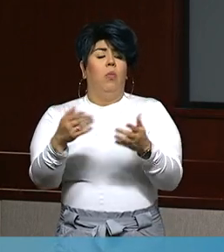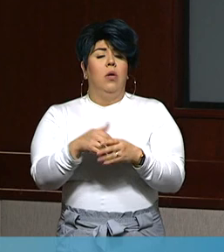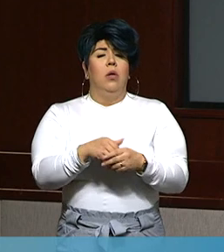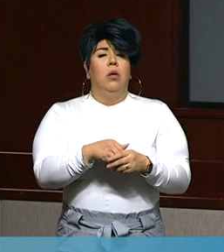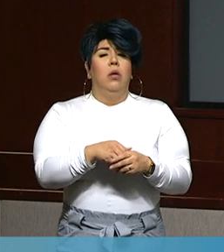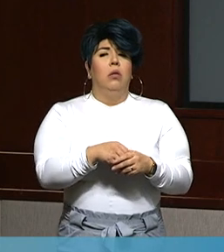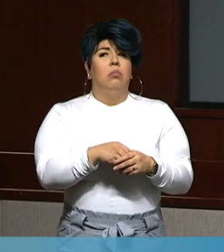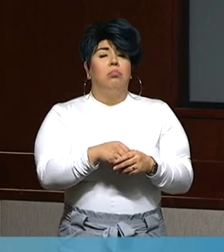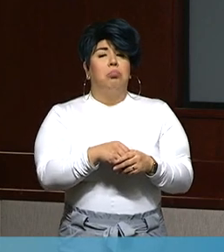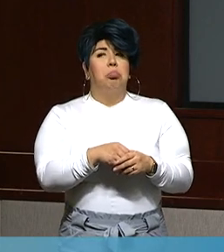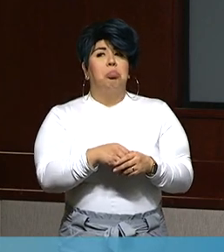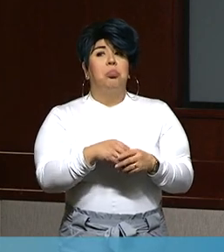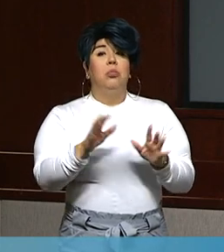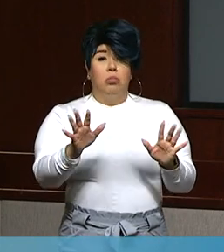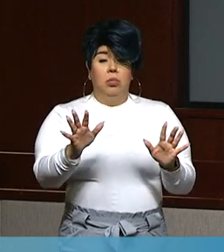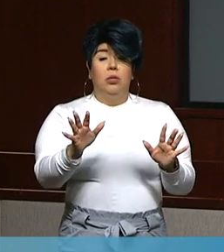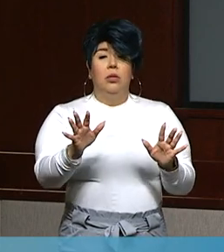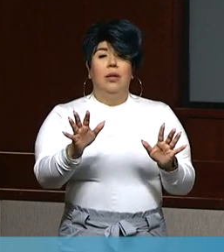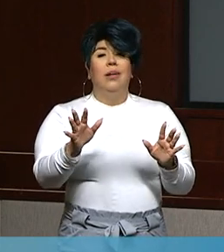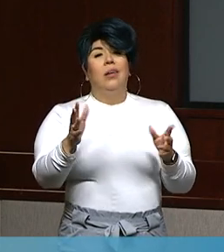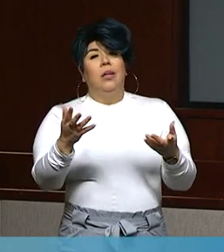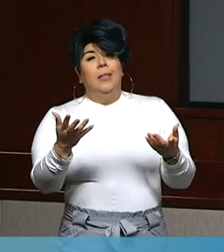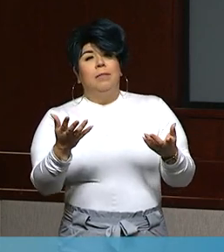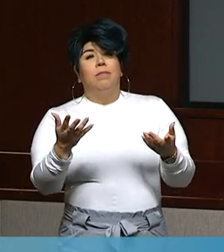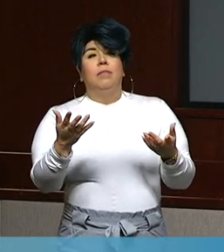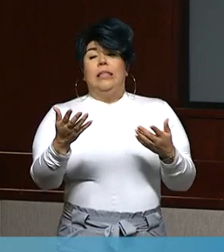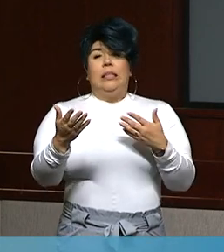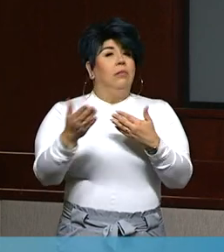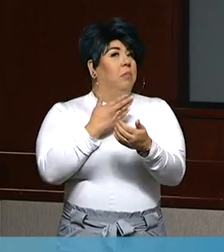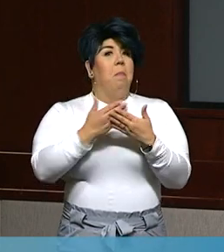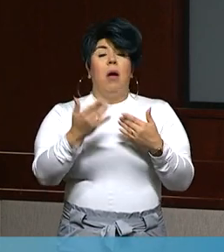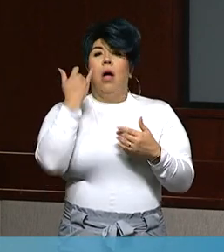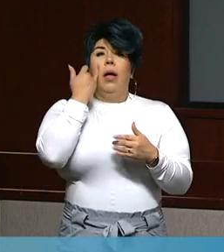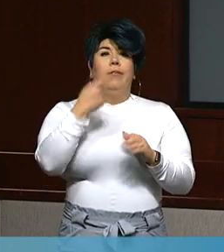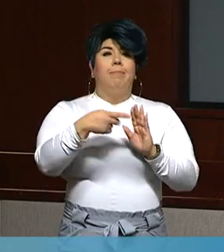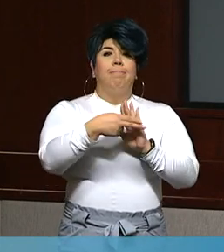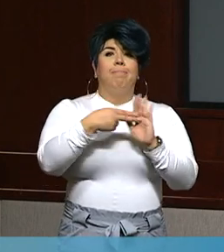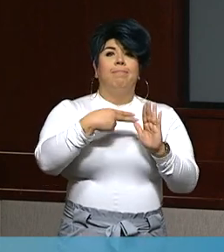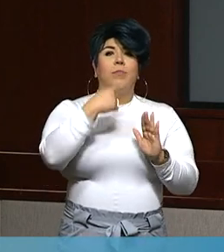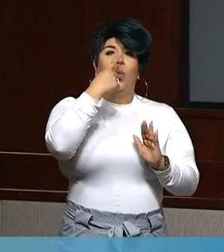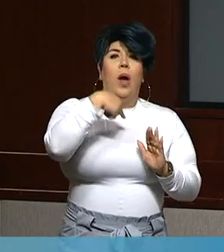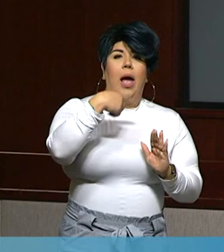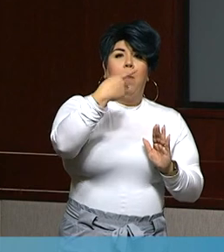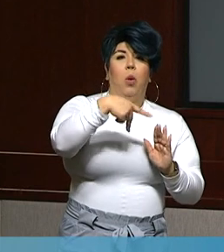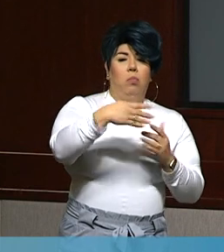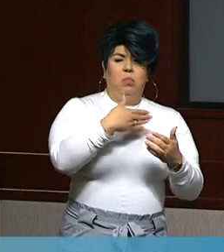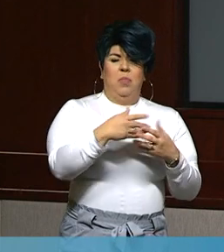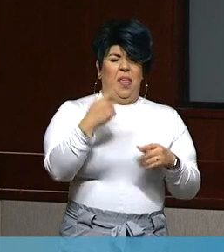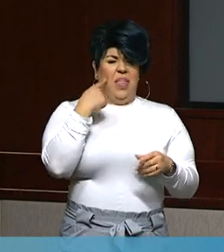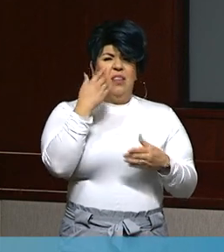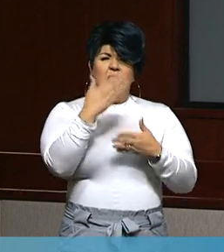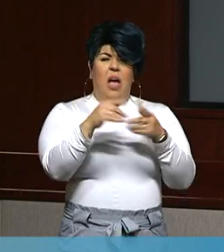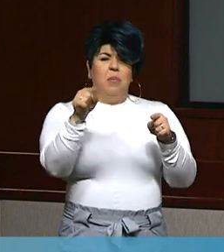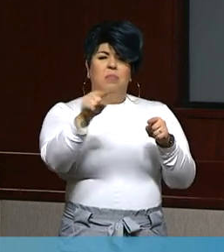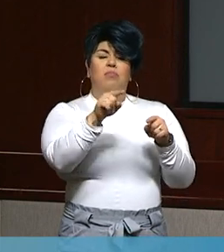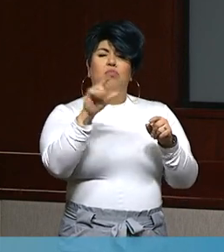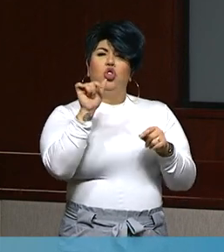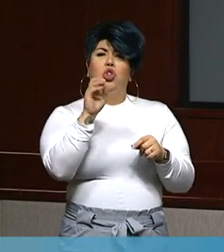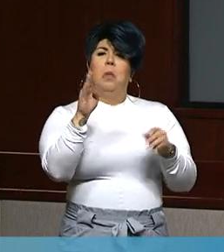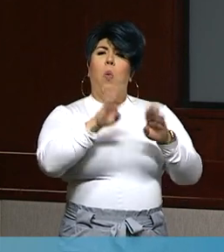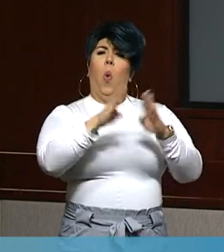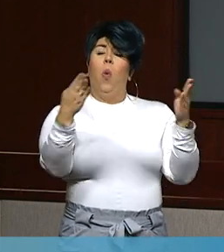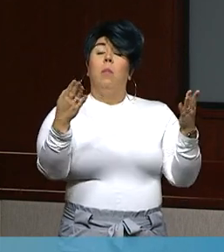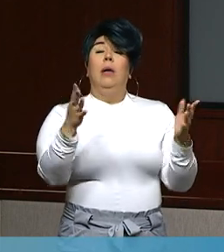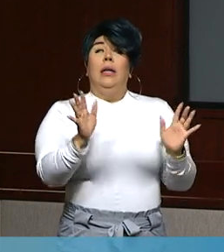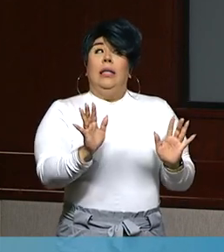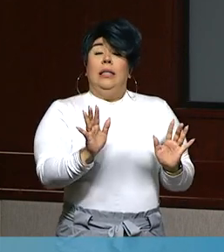they were before, despite being in the purple or the red tier. That was, you know, Sculpt 65 and some kind of fitness gyms. I was wondering if they still